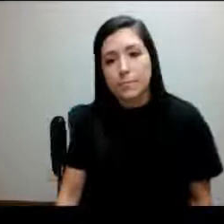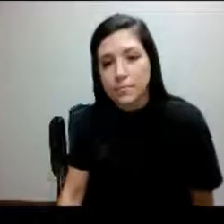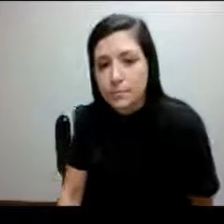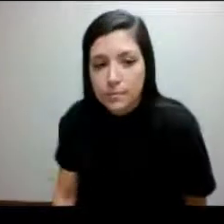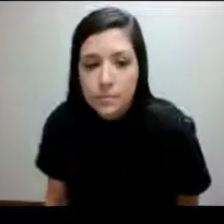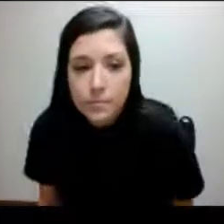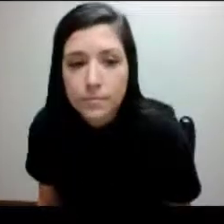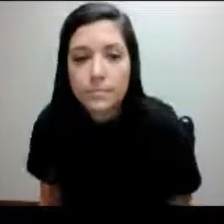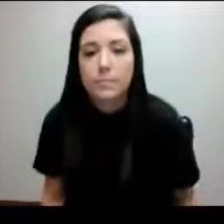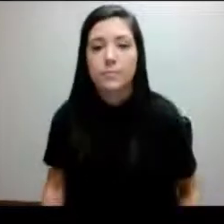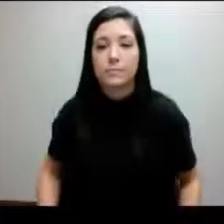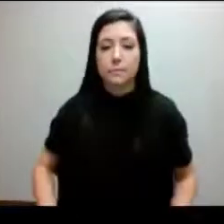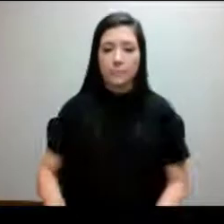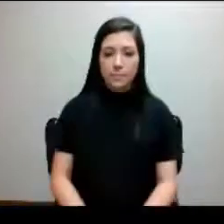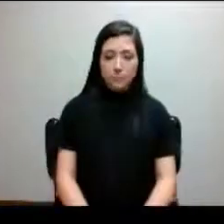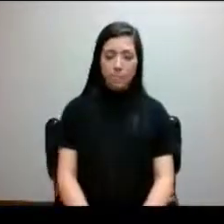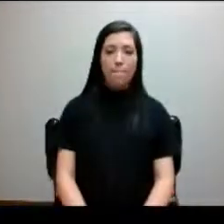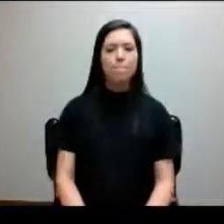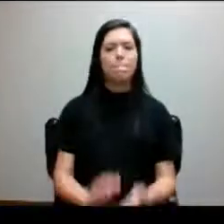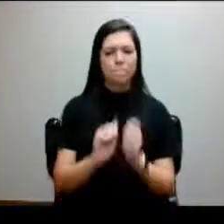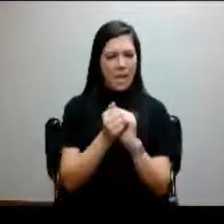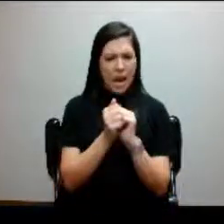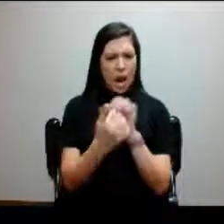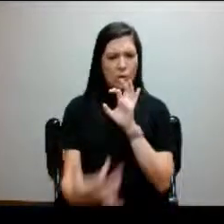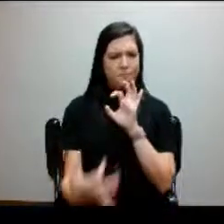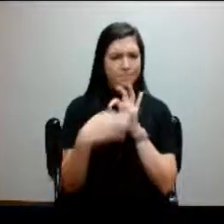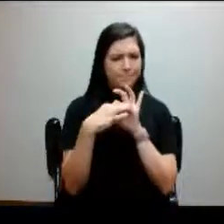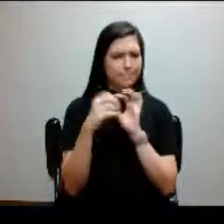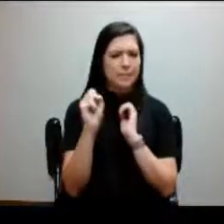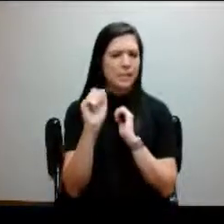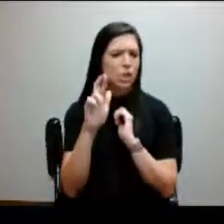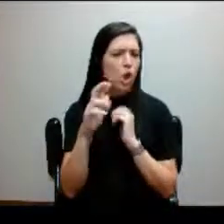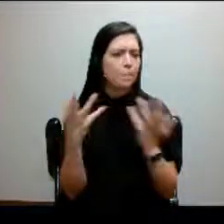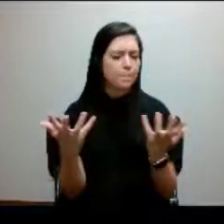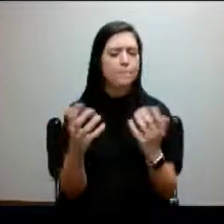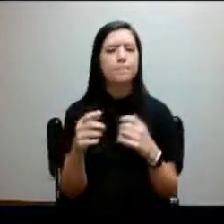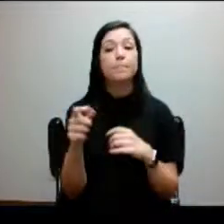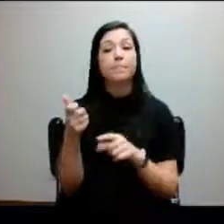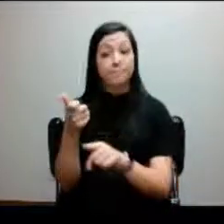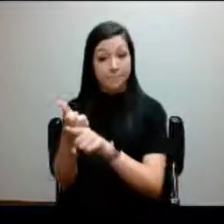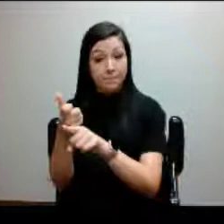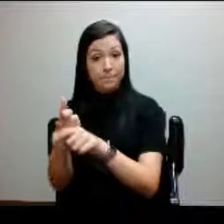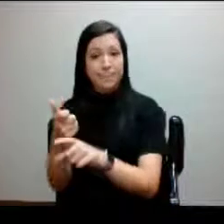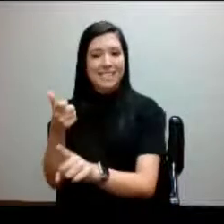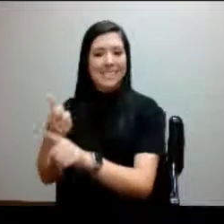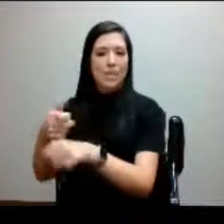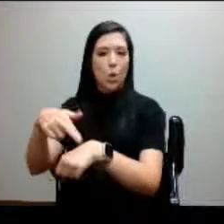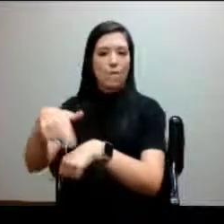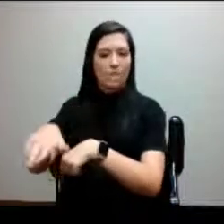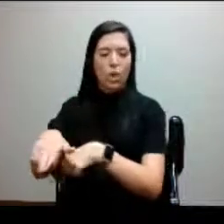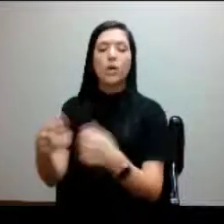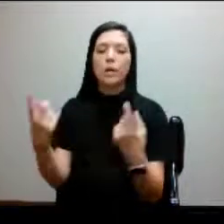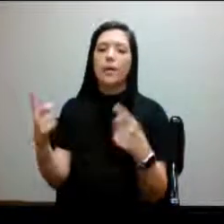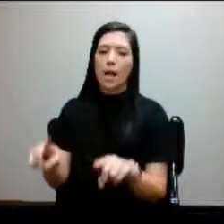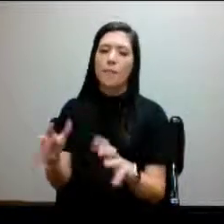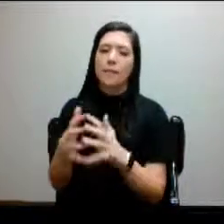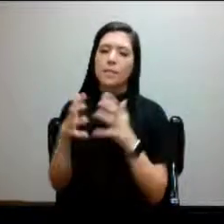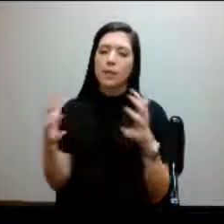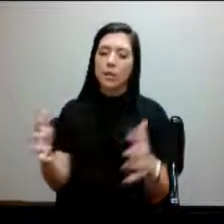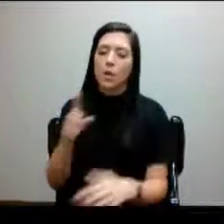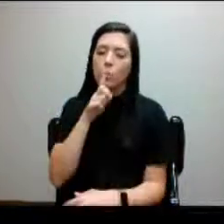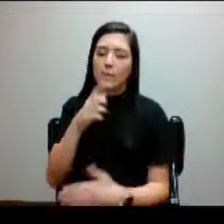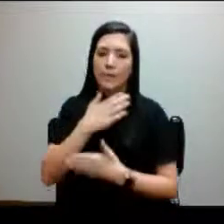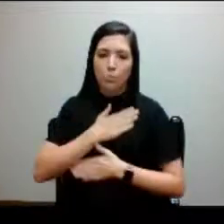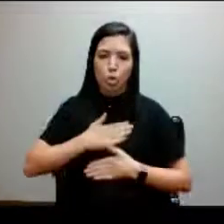So how can a student get connected with SARS? First, they can self-refer, which happens a lot, which we appreciate